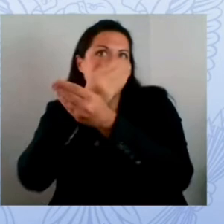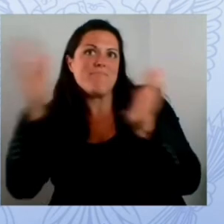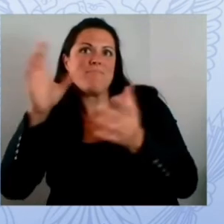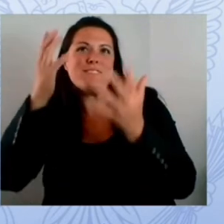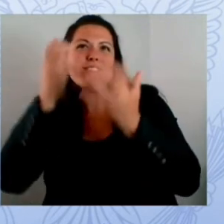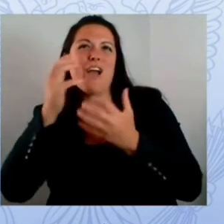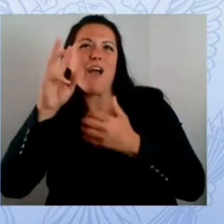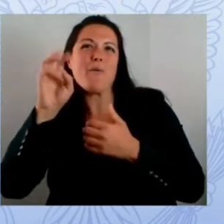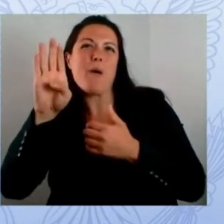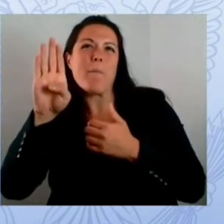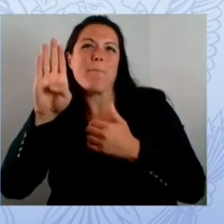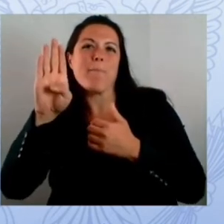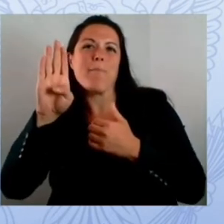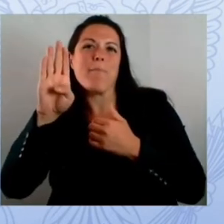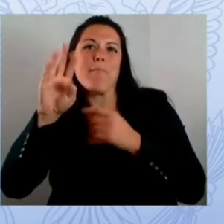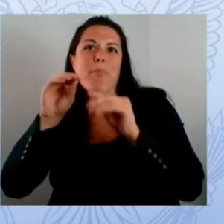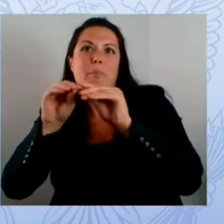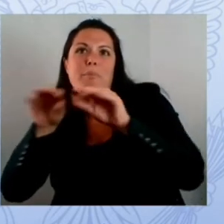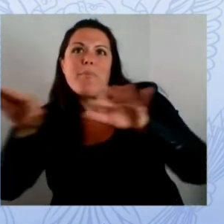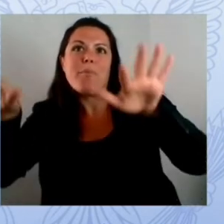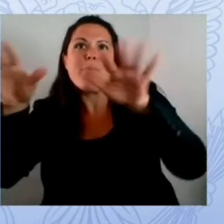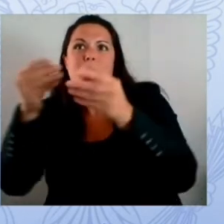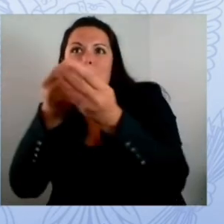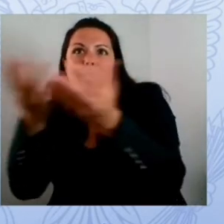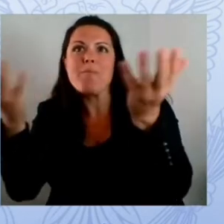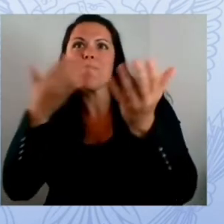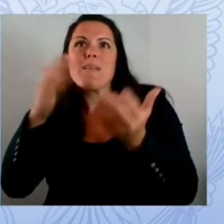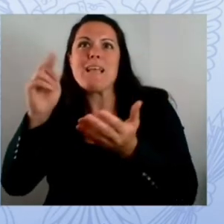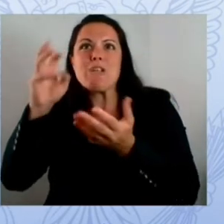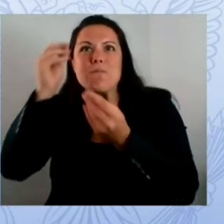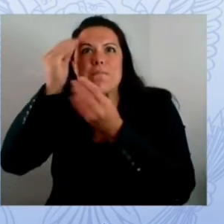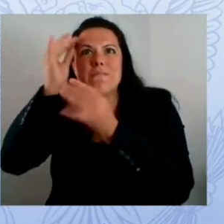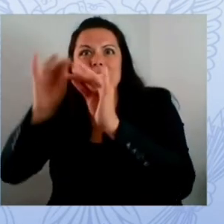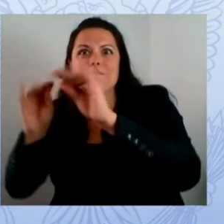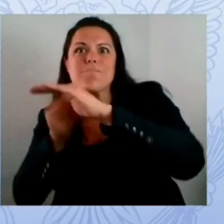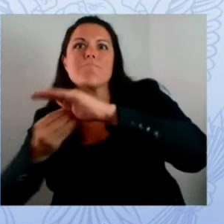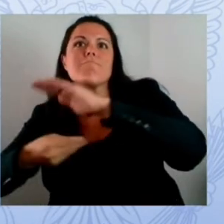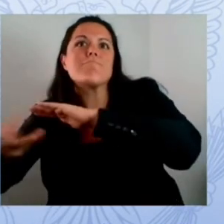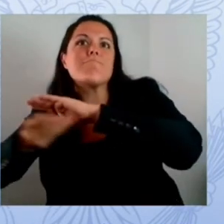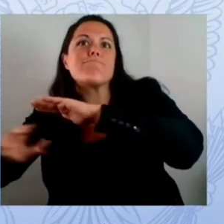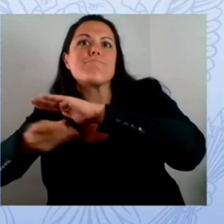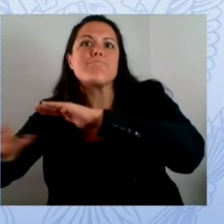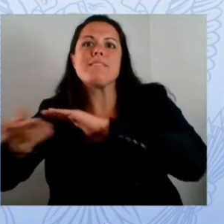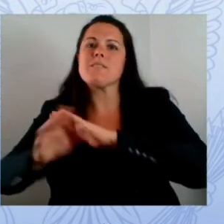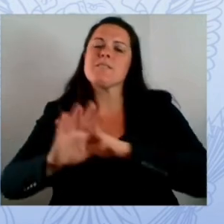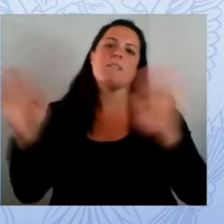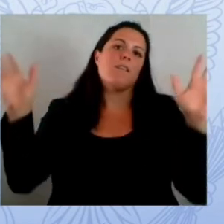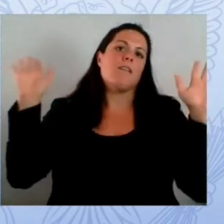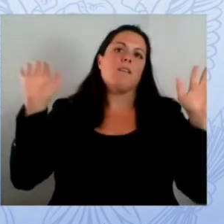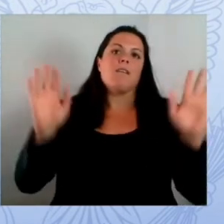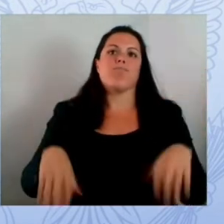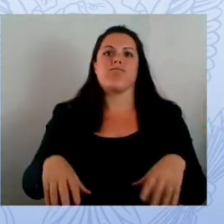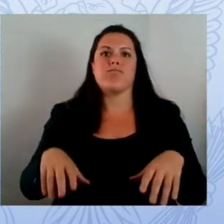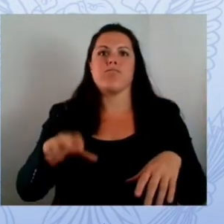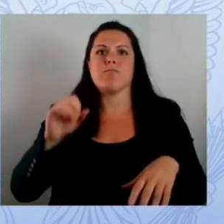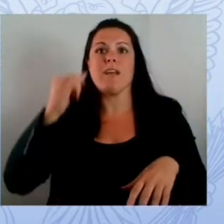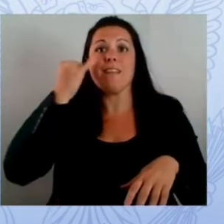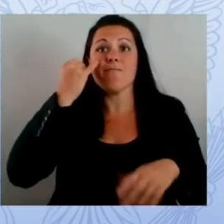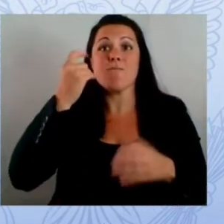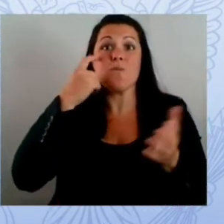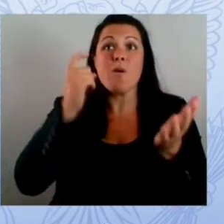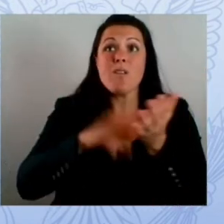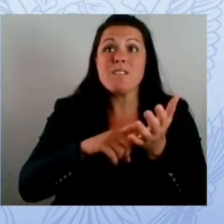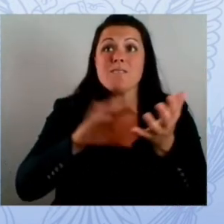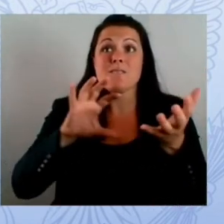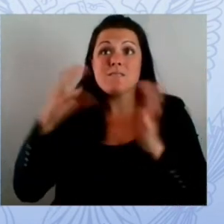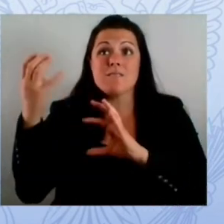that without compensation in a non-conflicting way and then establish a running committee of experts that meets in